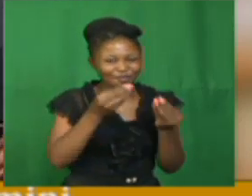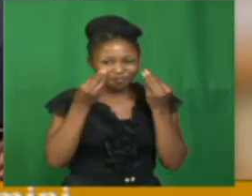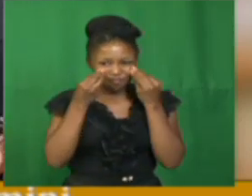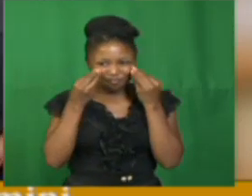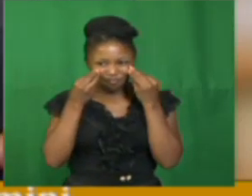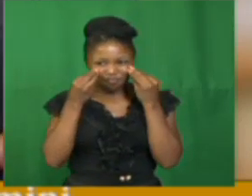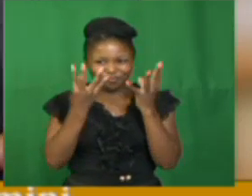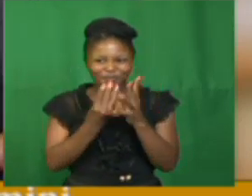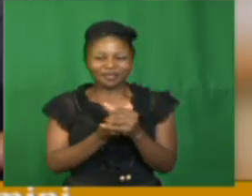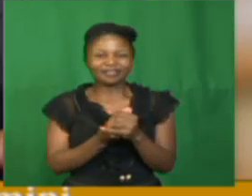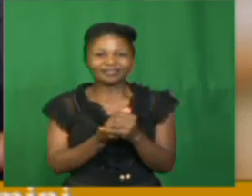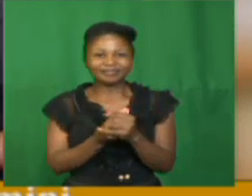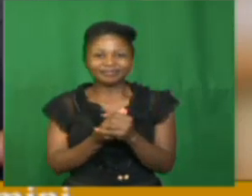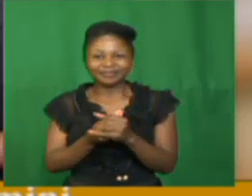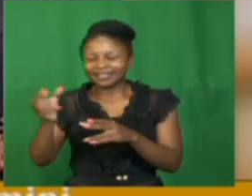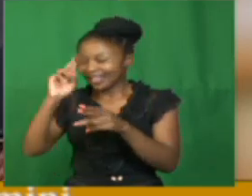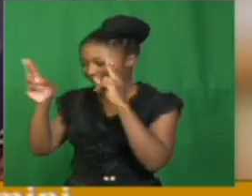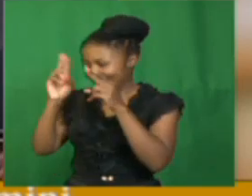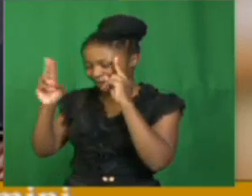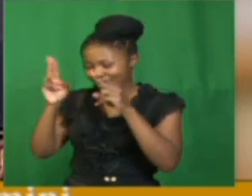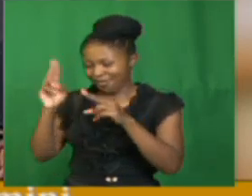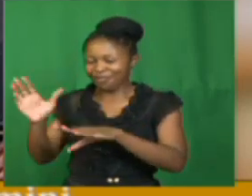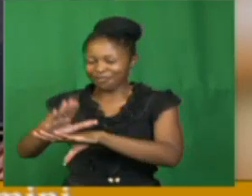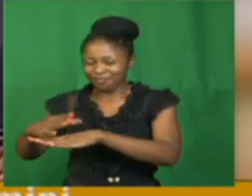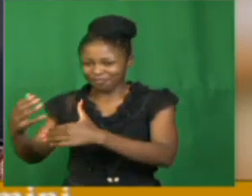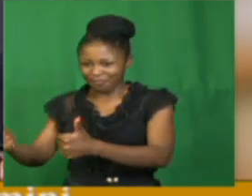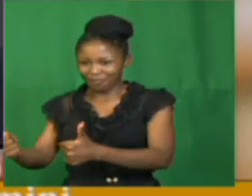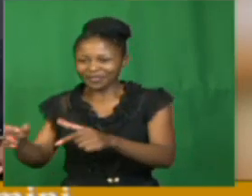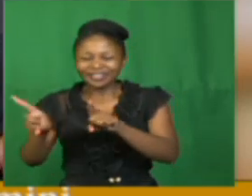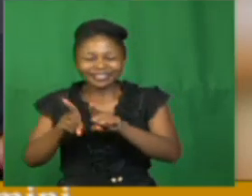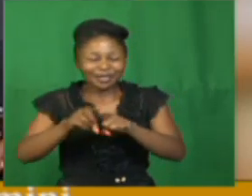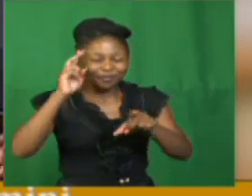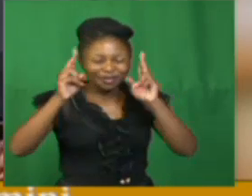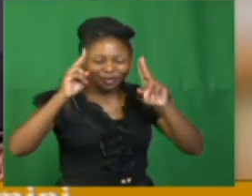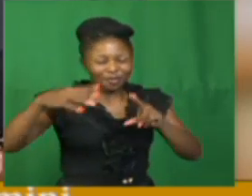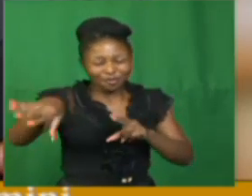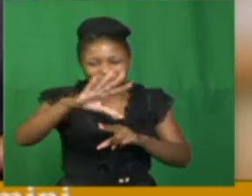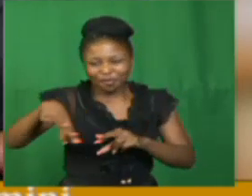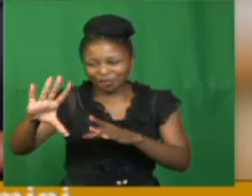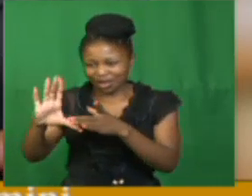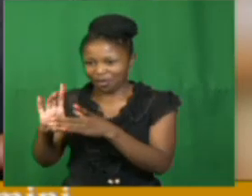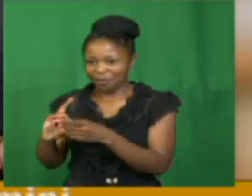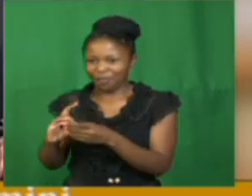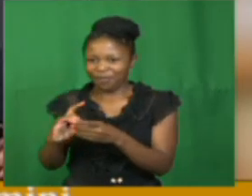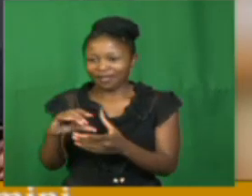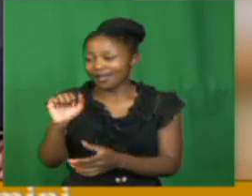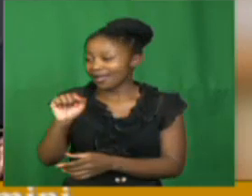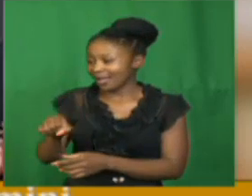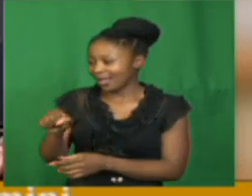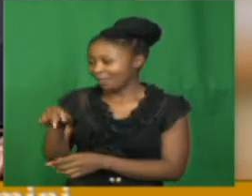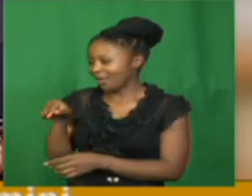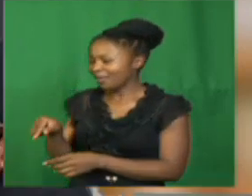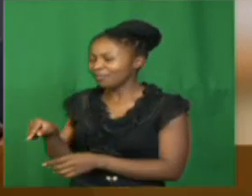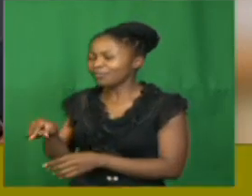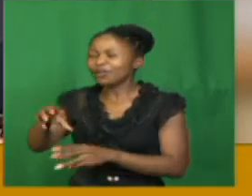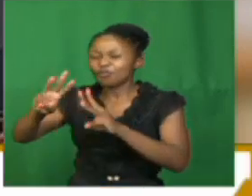Lamini. Good afternoon, Nogazi. Good afternoon, Lerato, and of course, good afternoon to the viewer back home. And yes, Lerato, the world seems